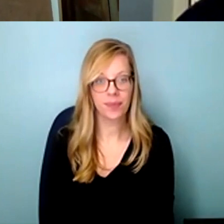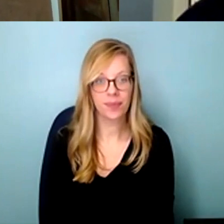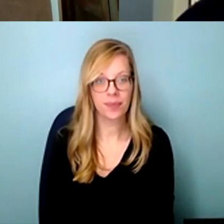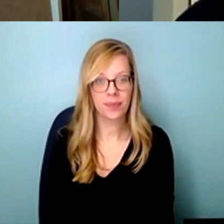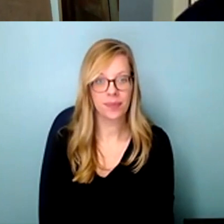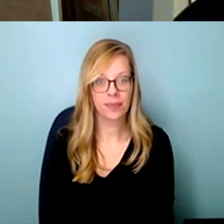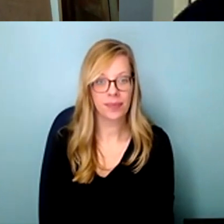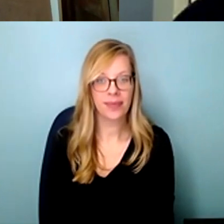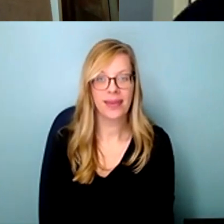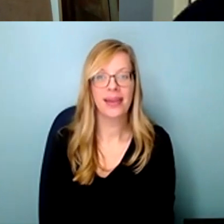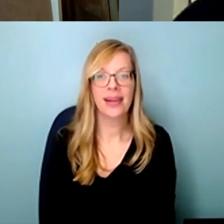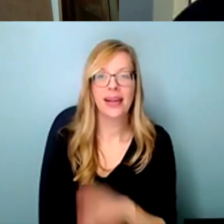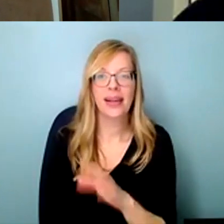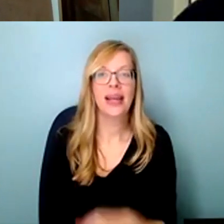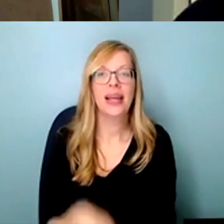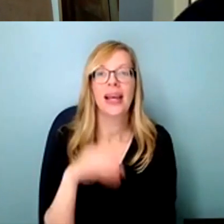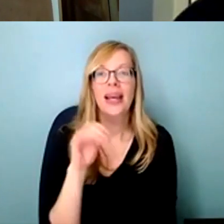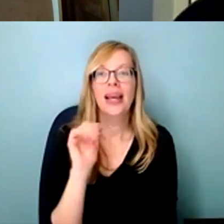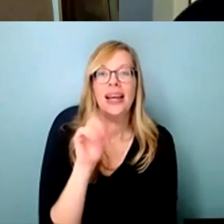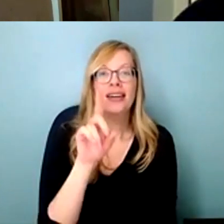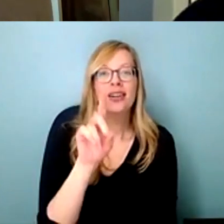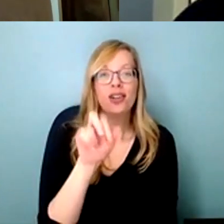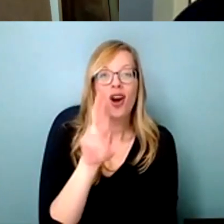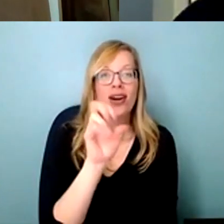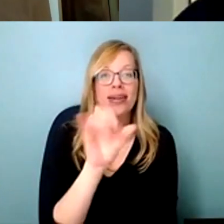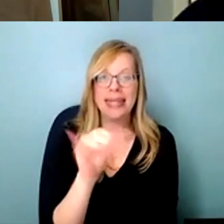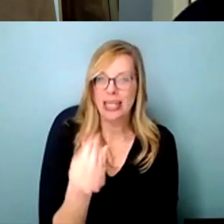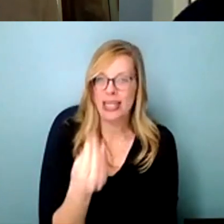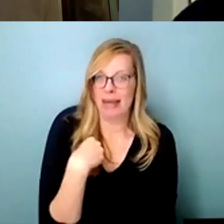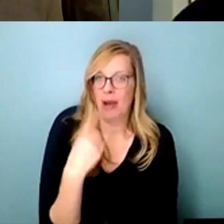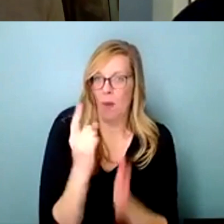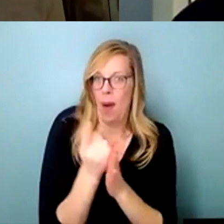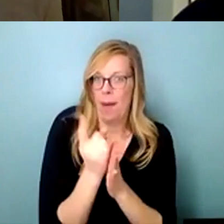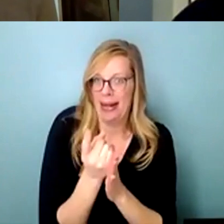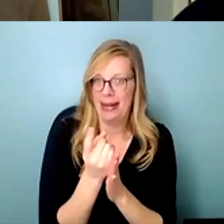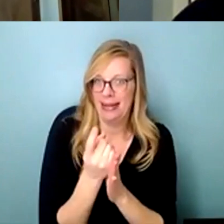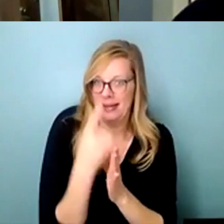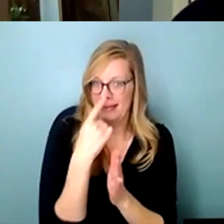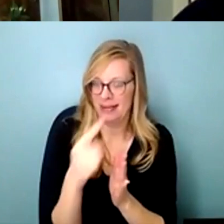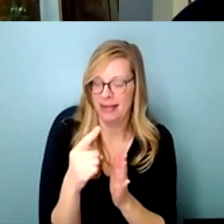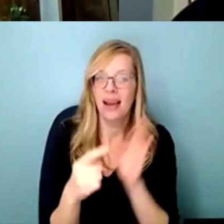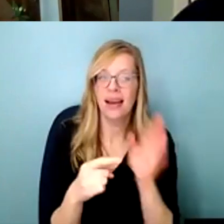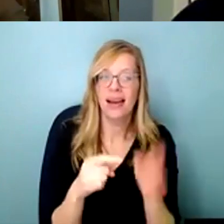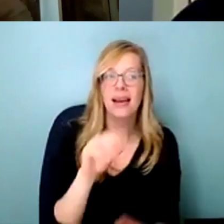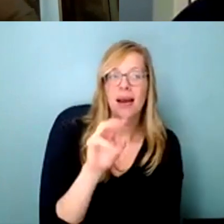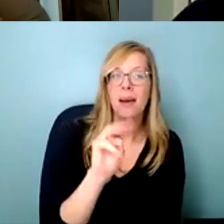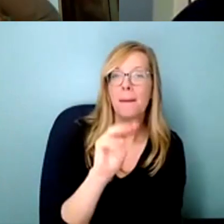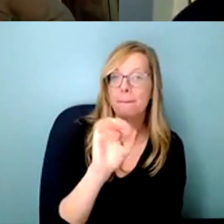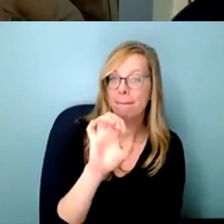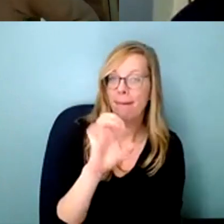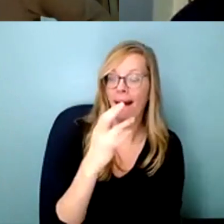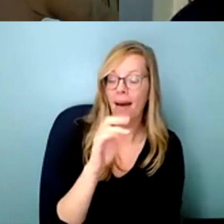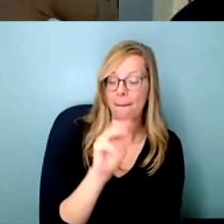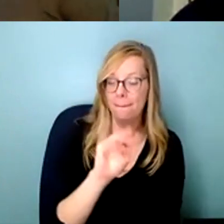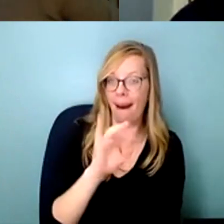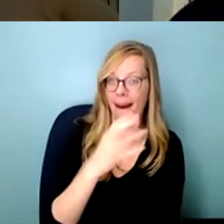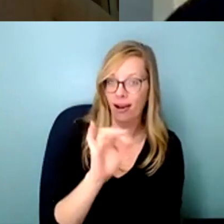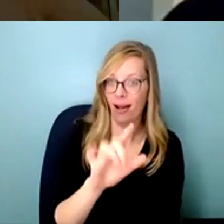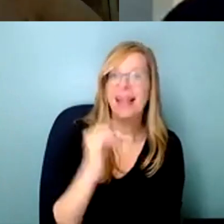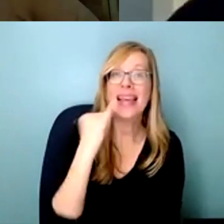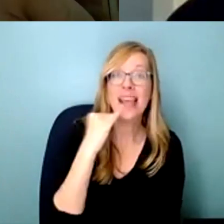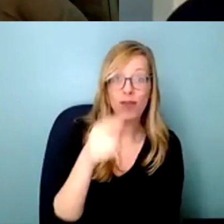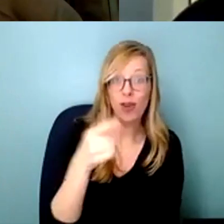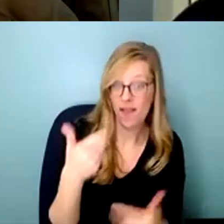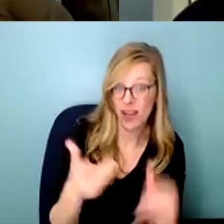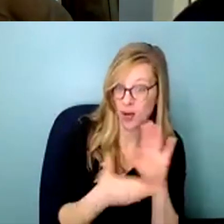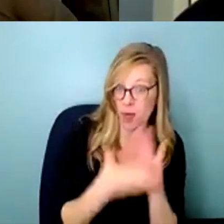just give me a moment here folks sure if anyone knows um or has run a zoom call before from the back